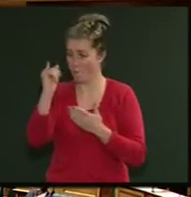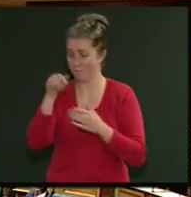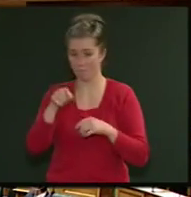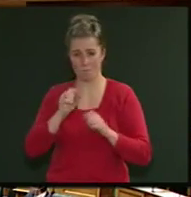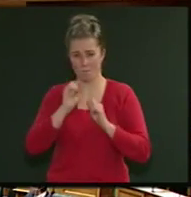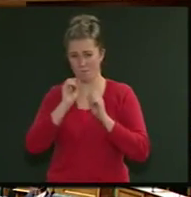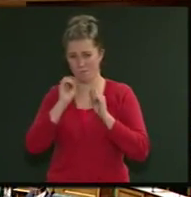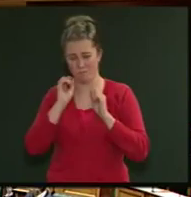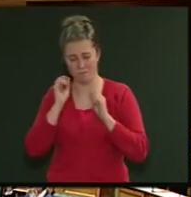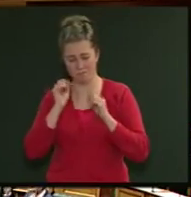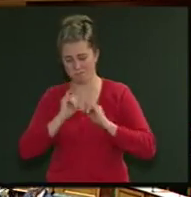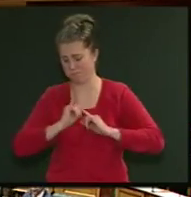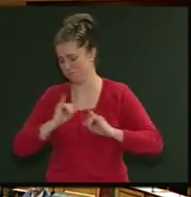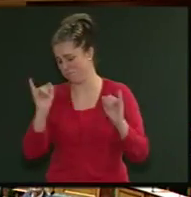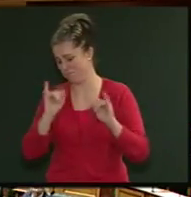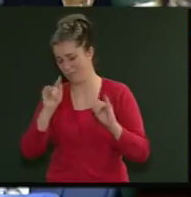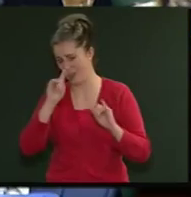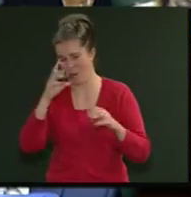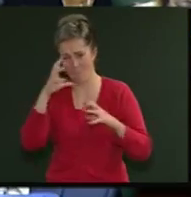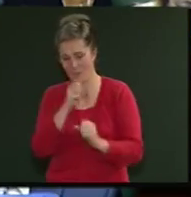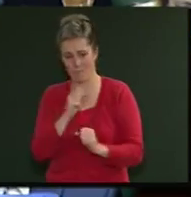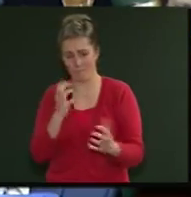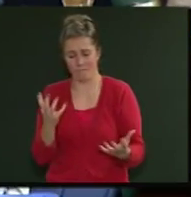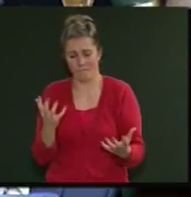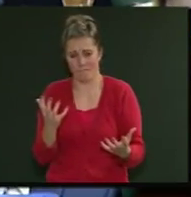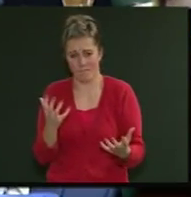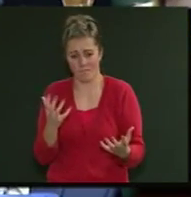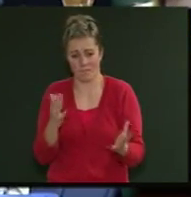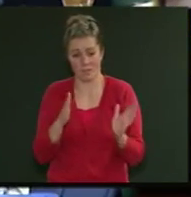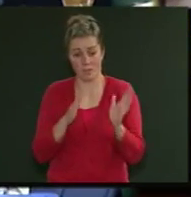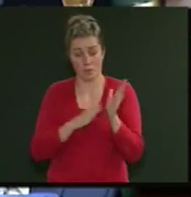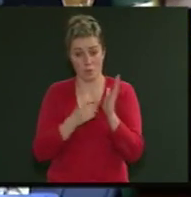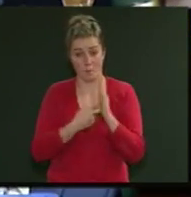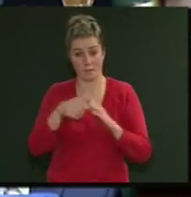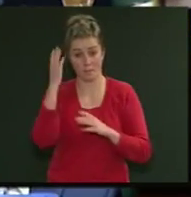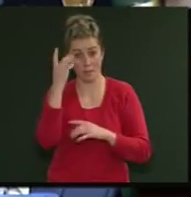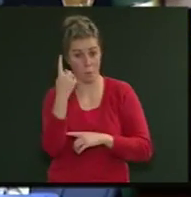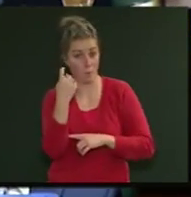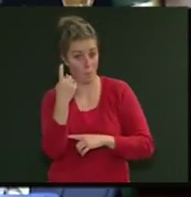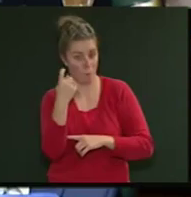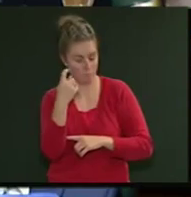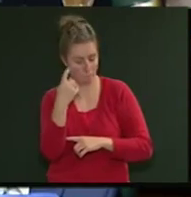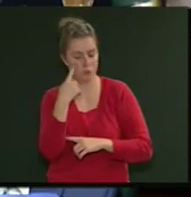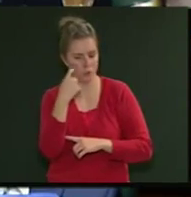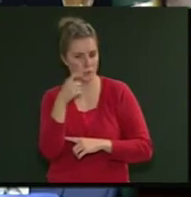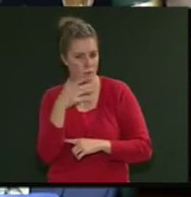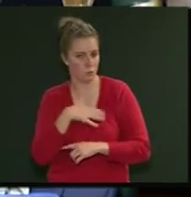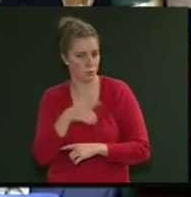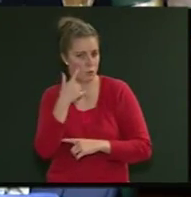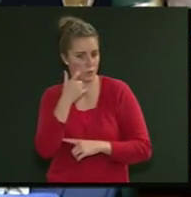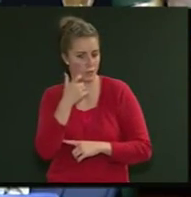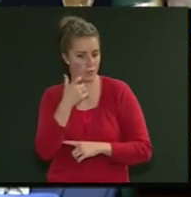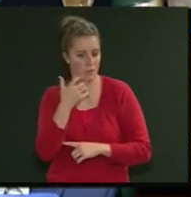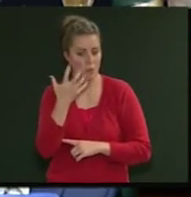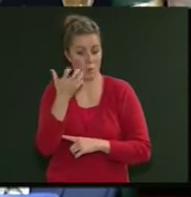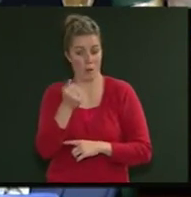shocking. That's unbelievable. So, Mr. Speaker, let's just check on one more. Let's just check on one more. So, we've got the Ture Fenua